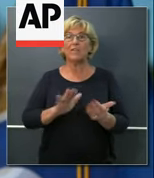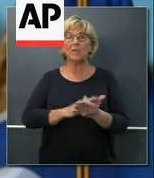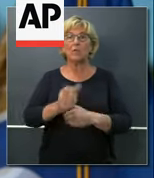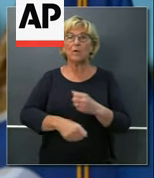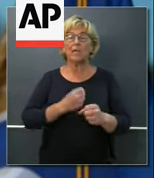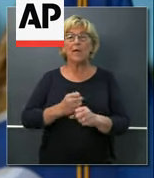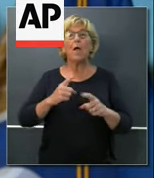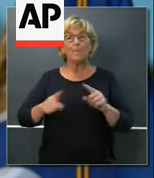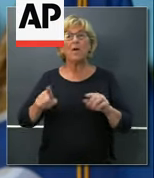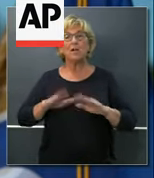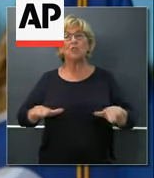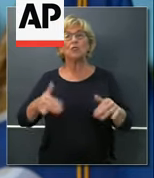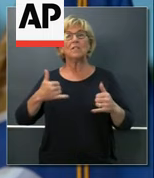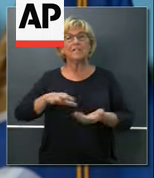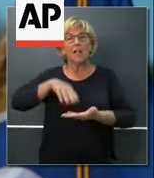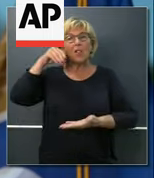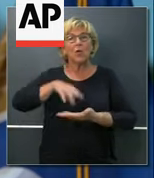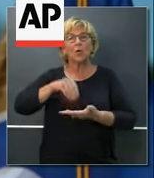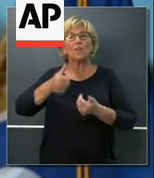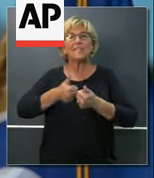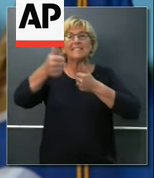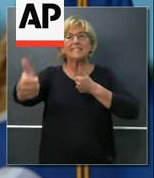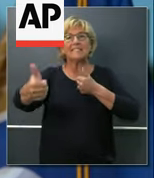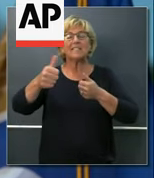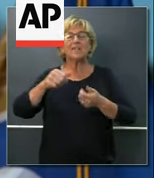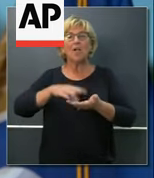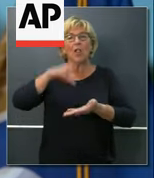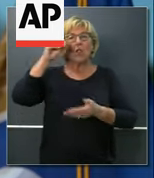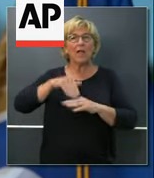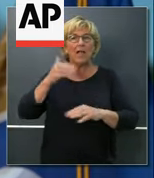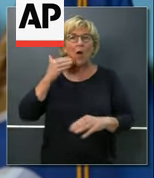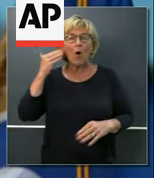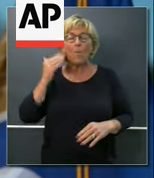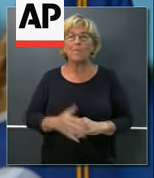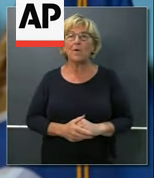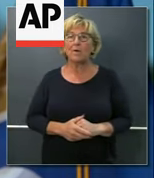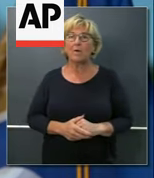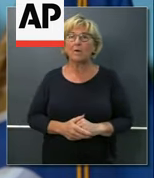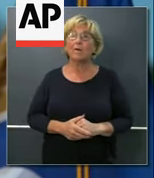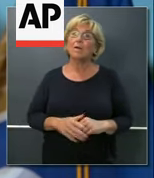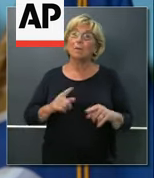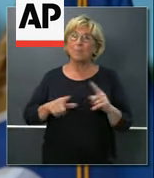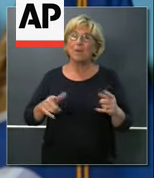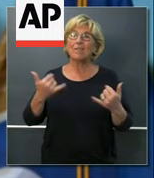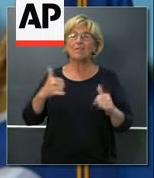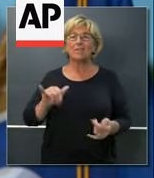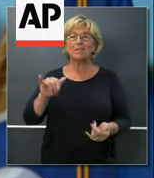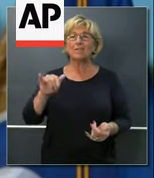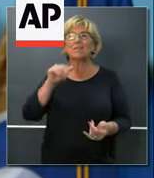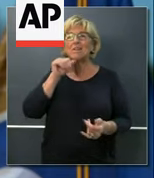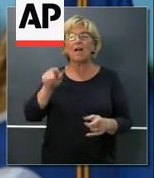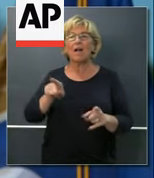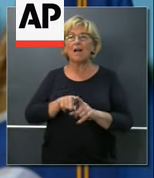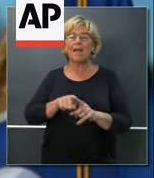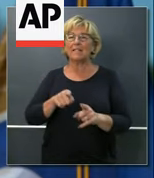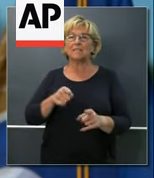continues at home, distance learning and the like. But we recognize there's been a learning loss because of this disruption.